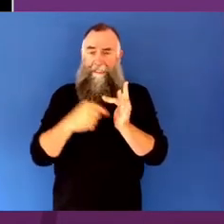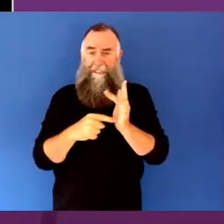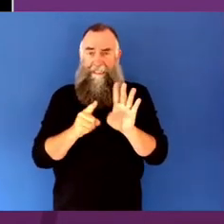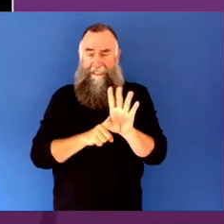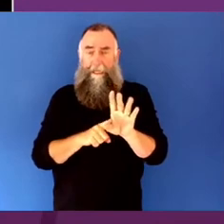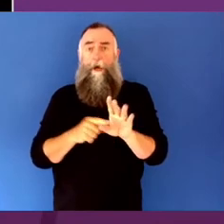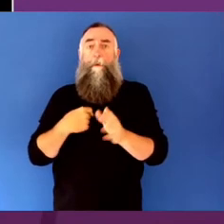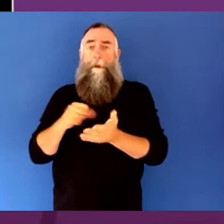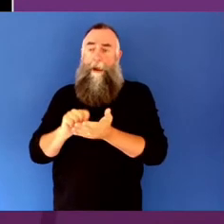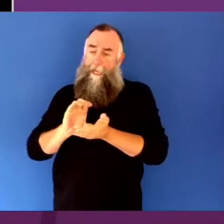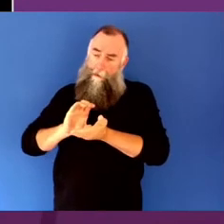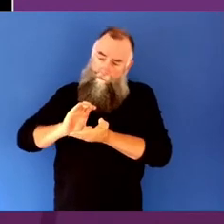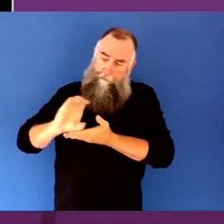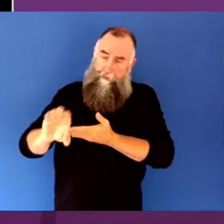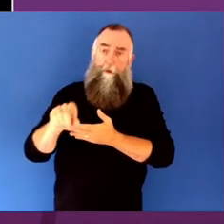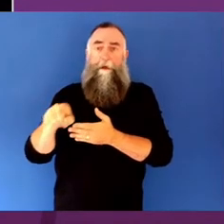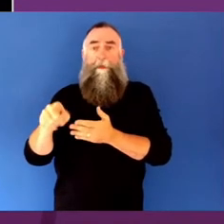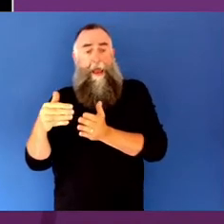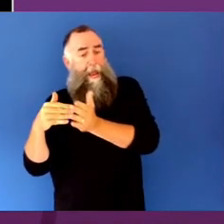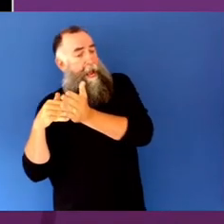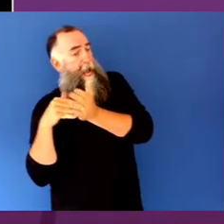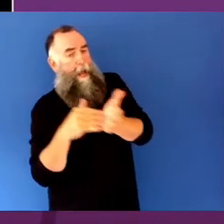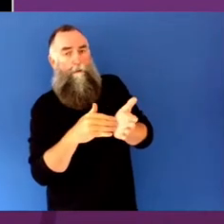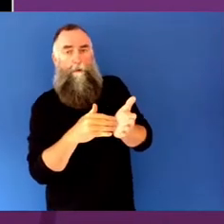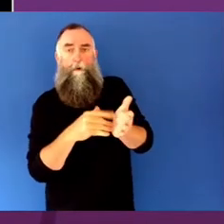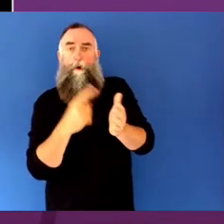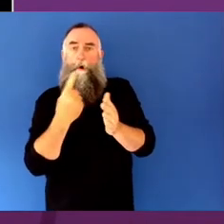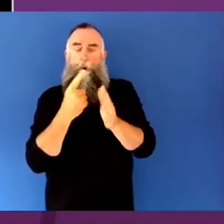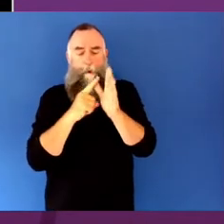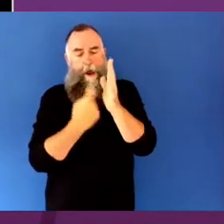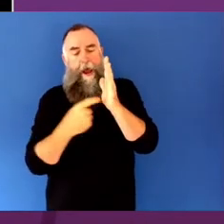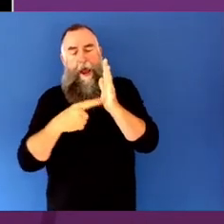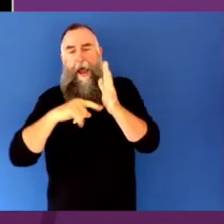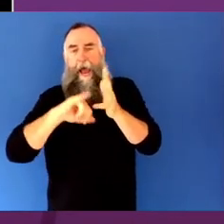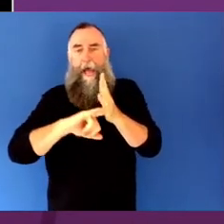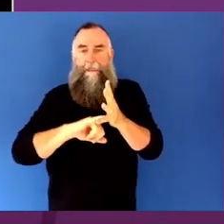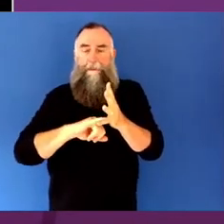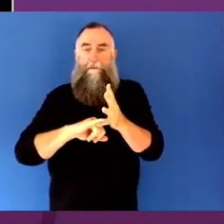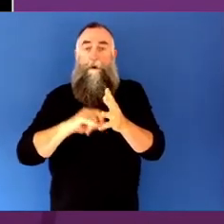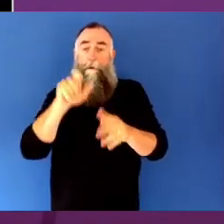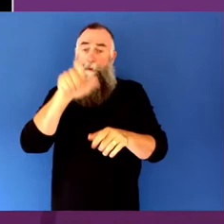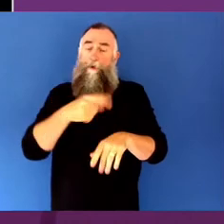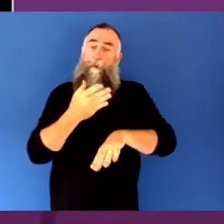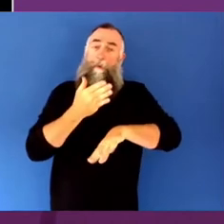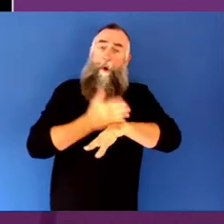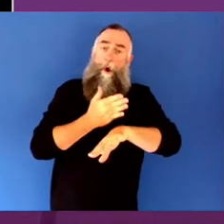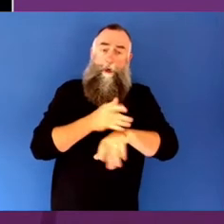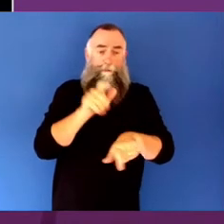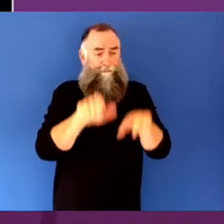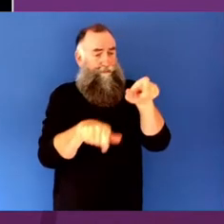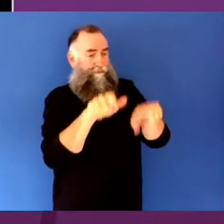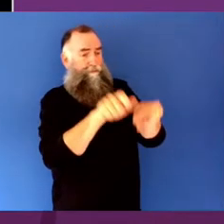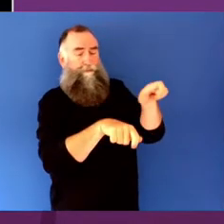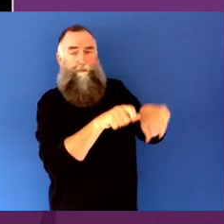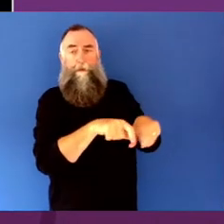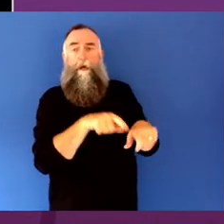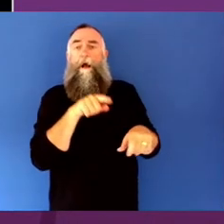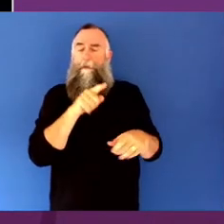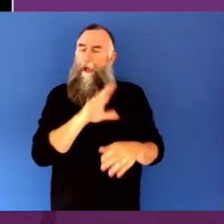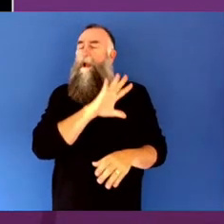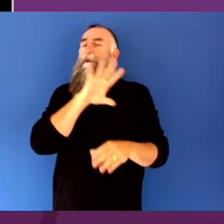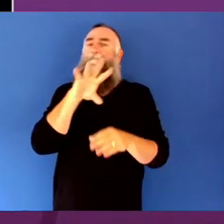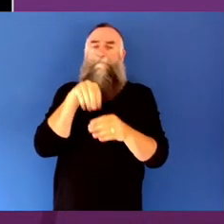crisis relief to arts workers, initially in the music sector, but they've agreed to broaden that to other parts of the arts sector,